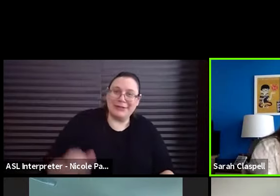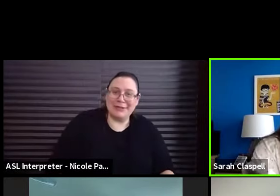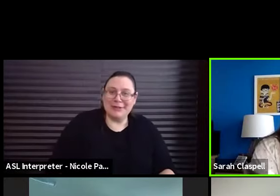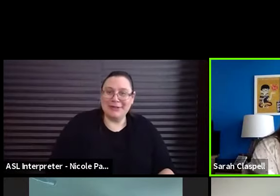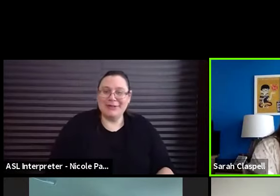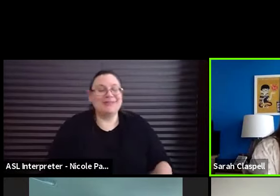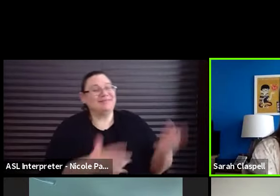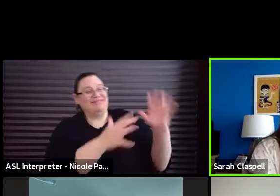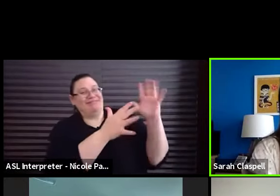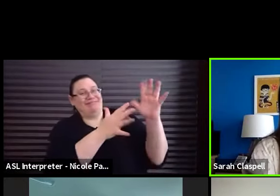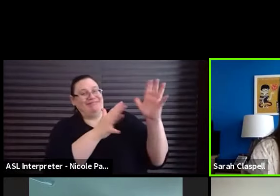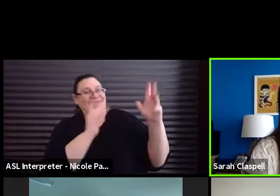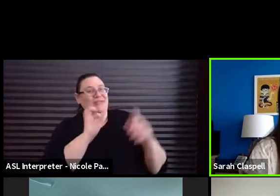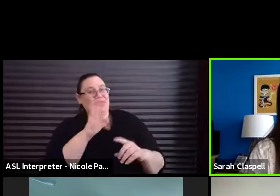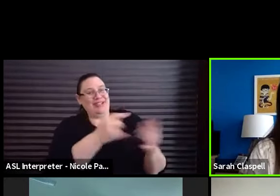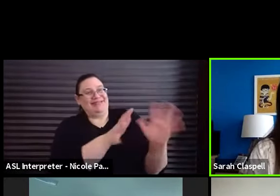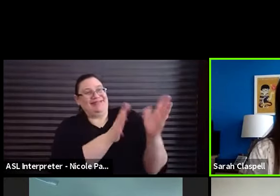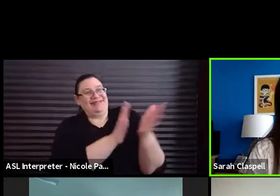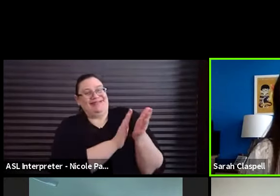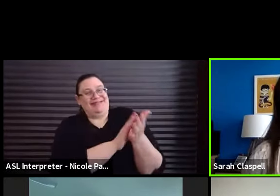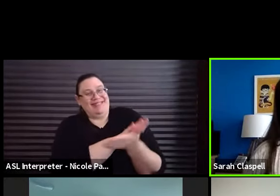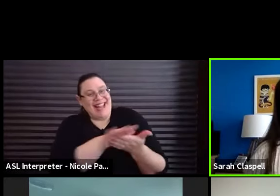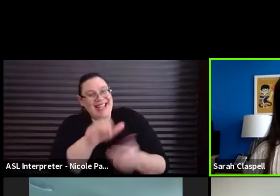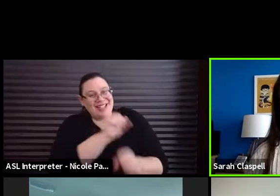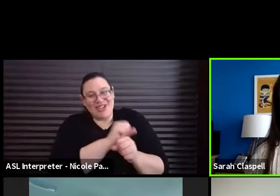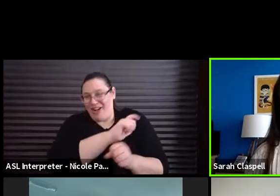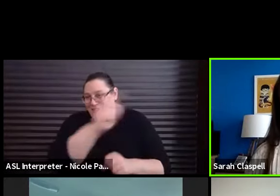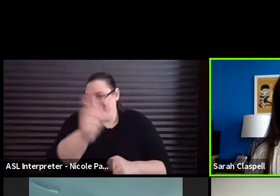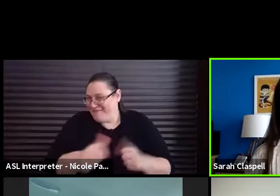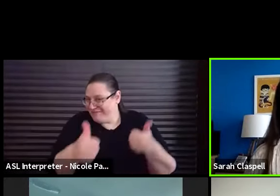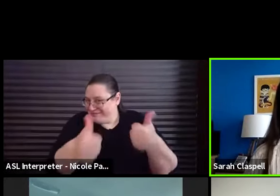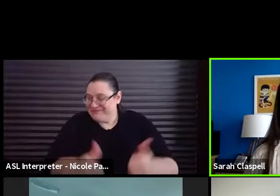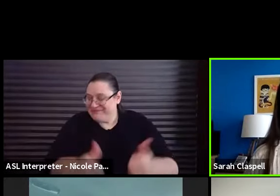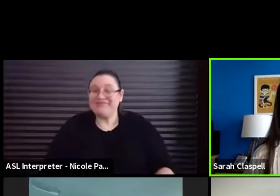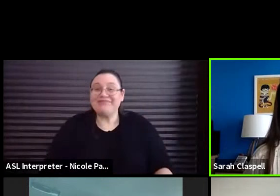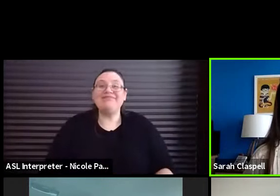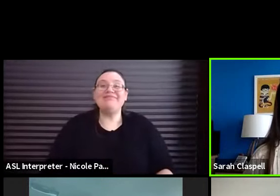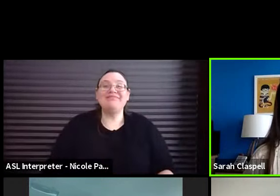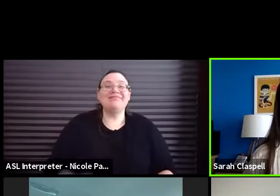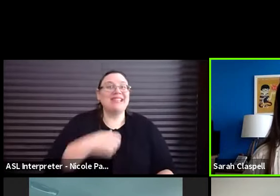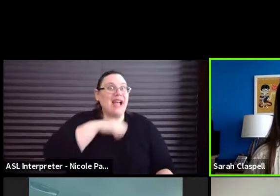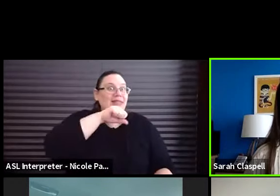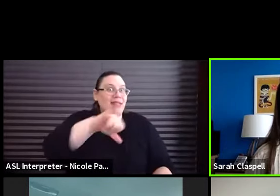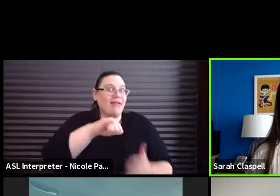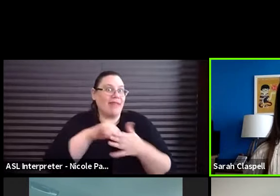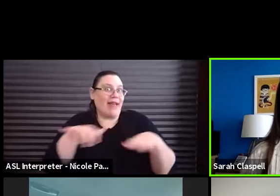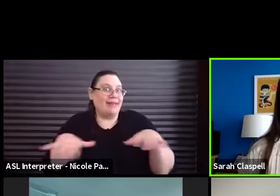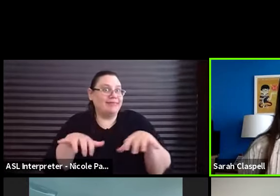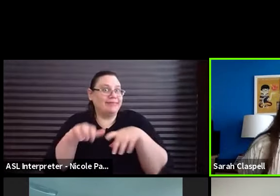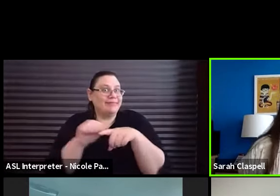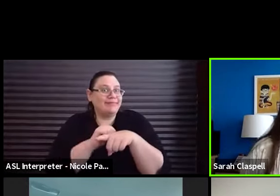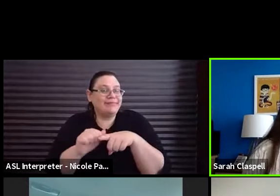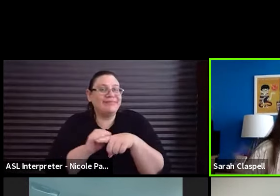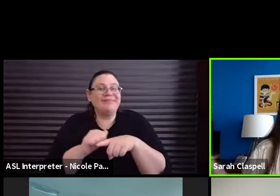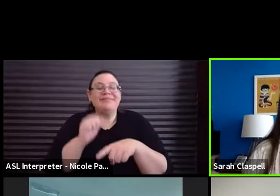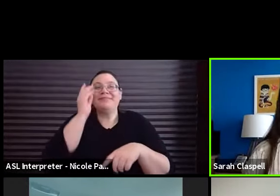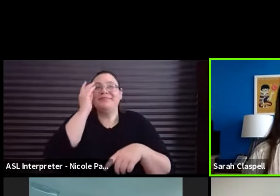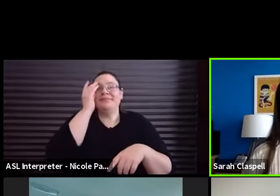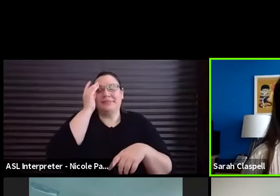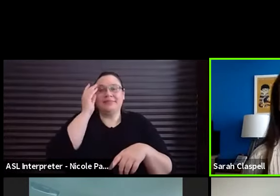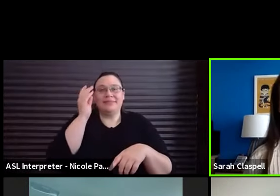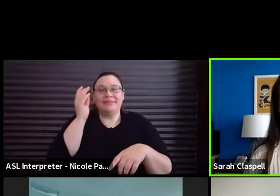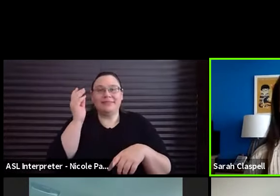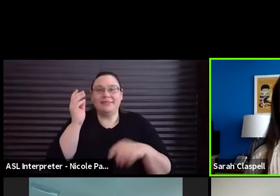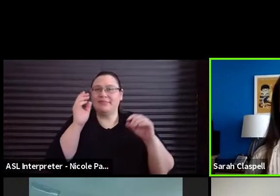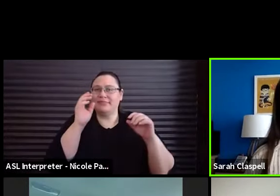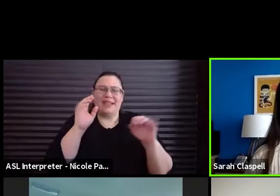Give it up for Brent. Nice job, everybody. Yeah. I love that exercise because it is a, I mean, as with